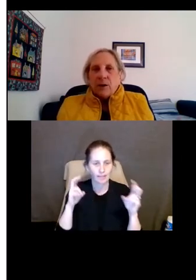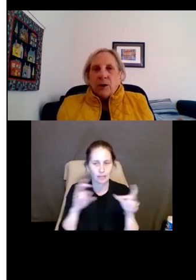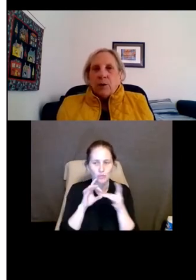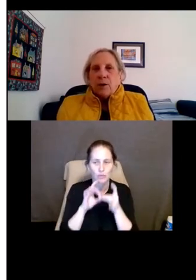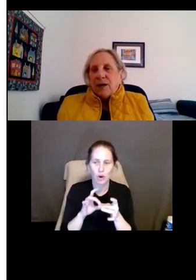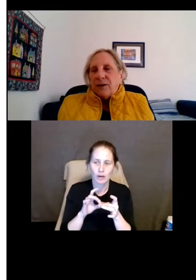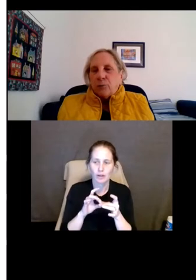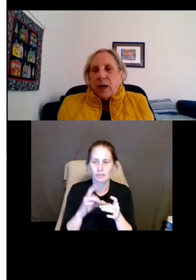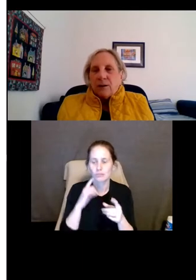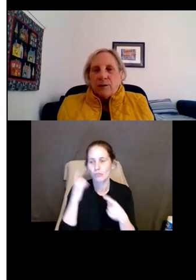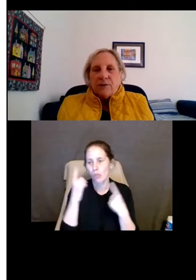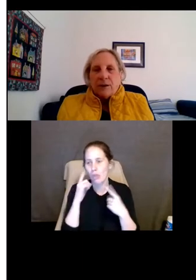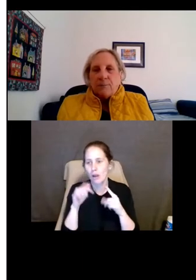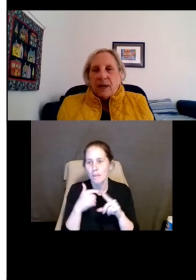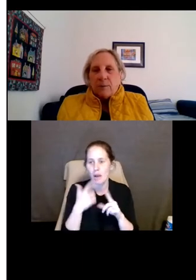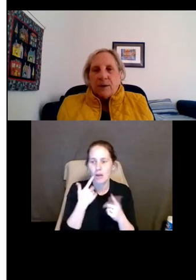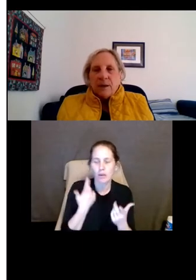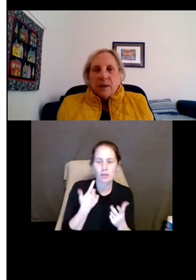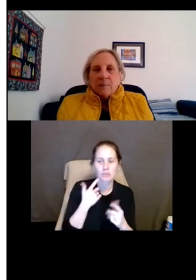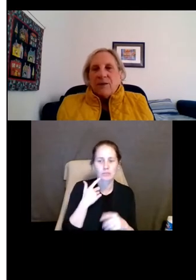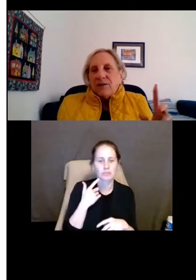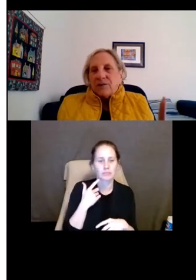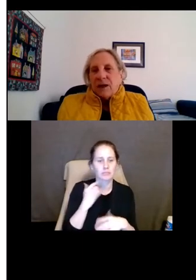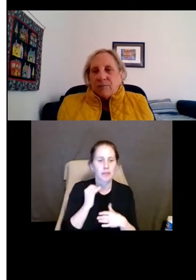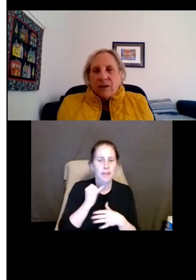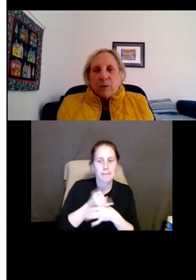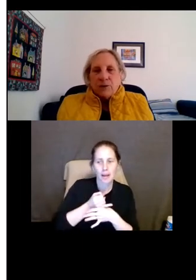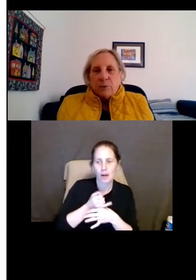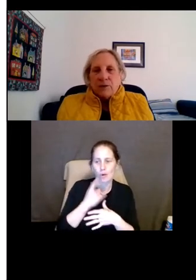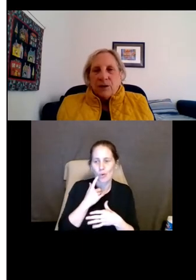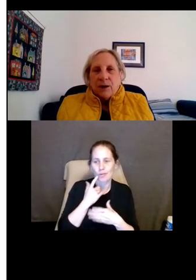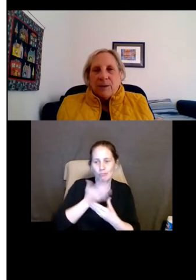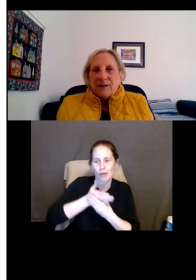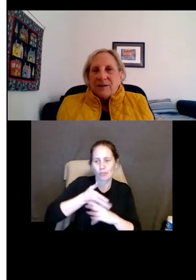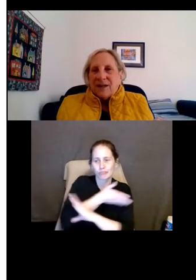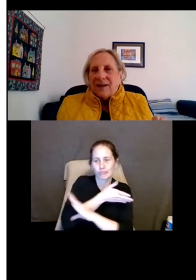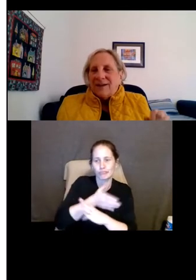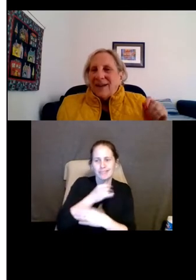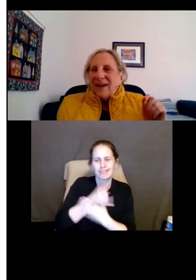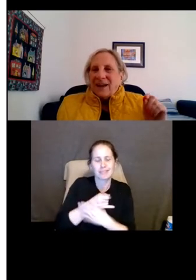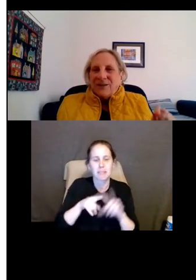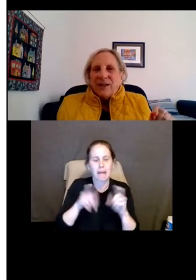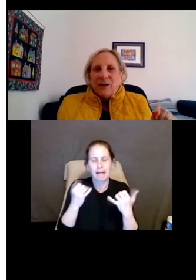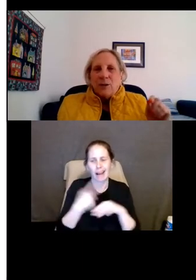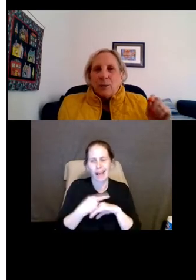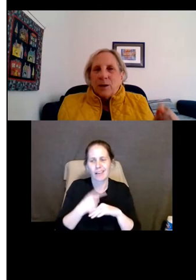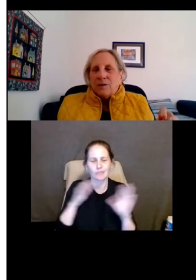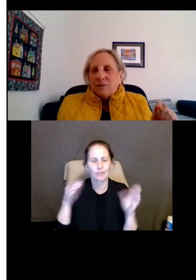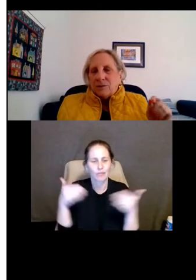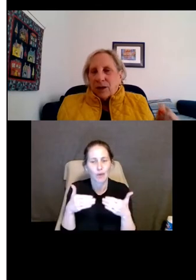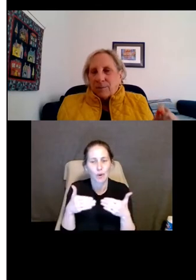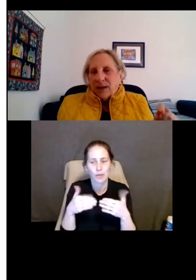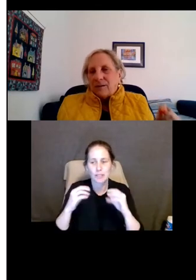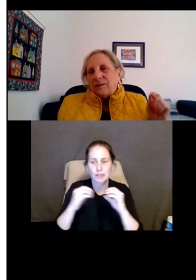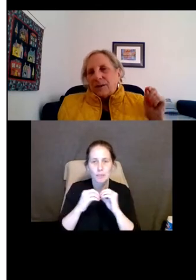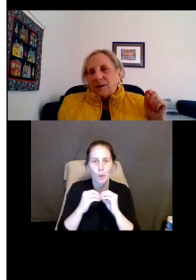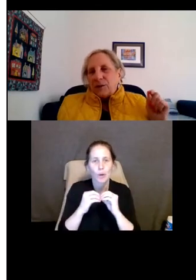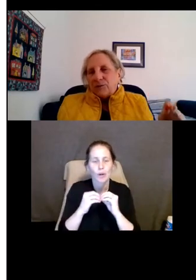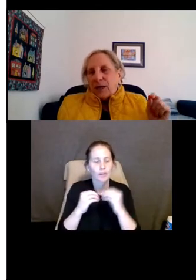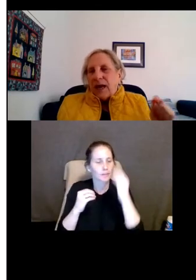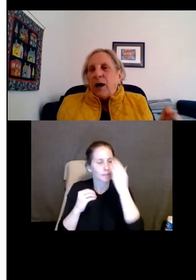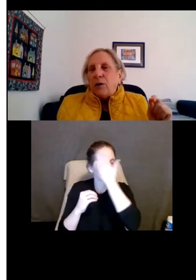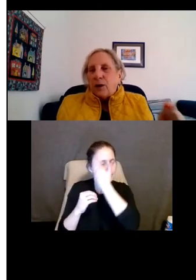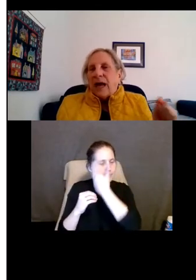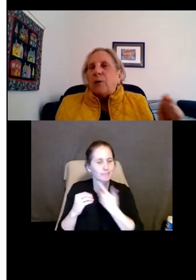impaired or having a record of an impairment. But that's not really what you want to talk about today. I think you want to talk about,